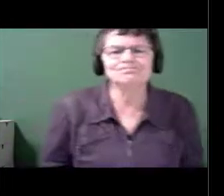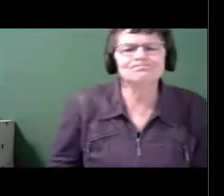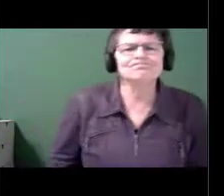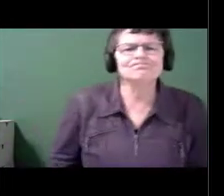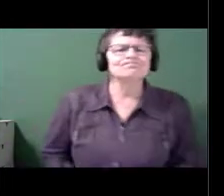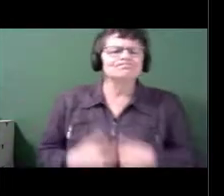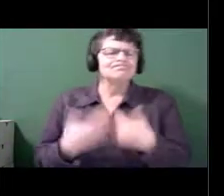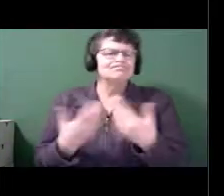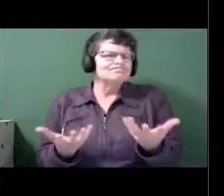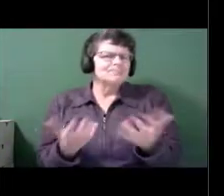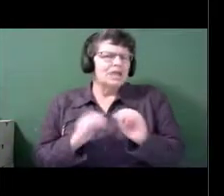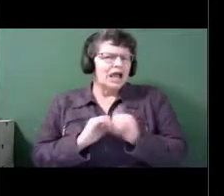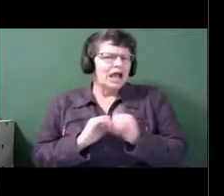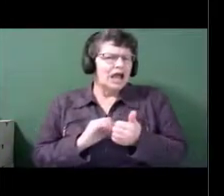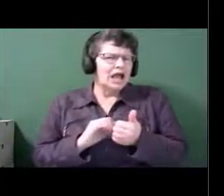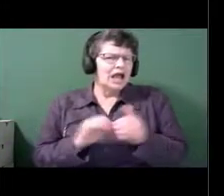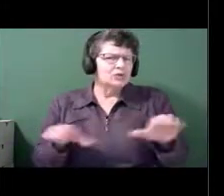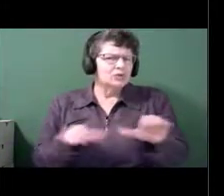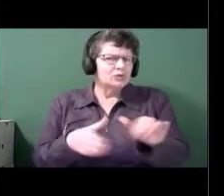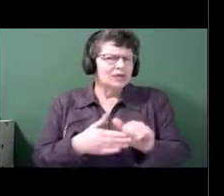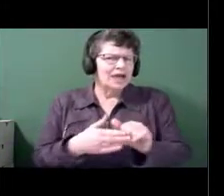And would that make any difference?